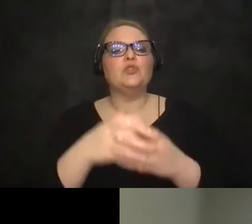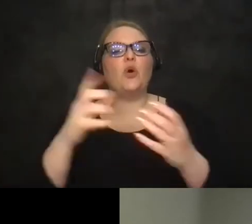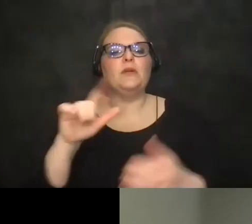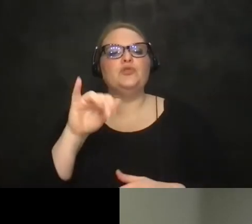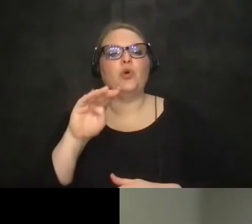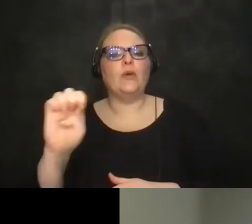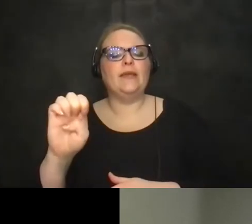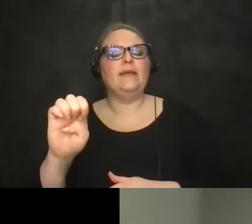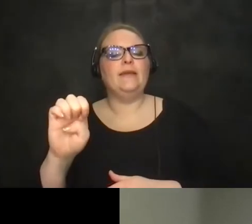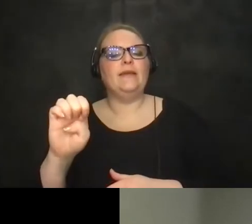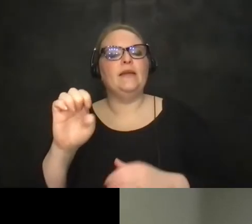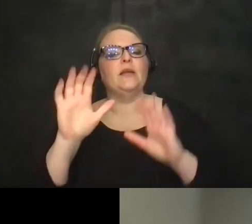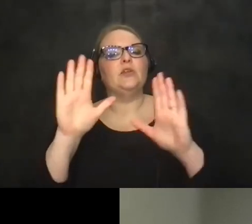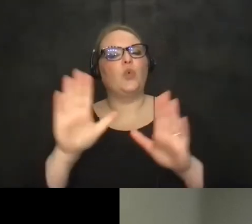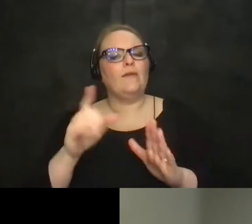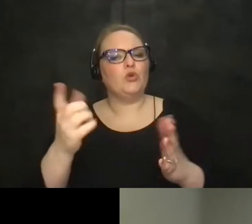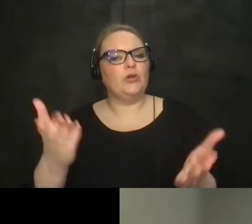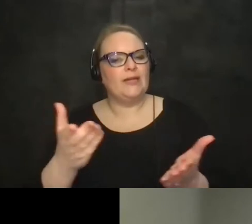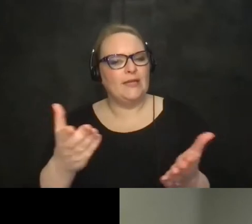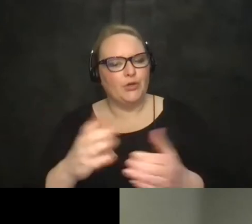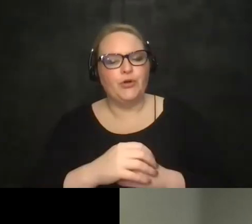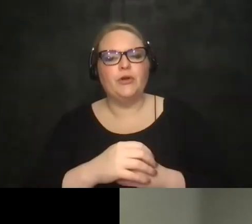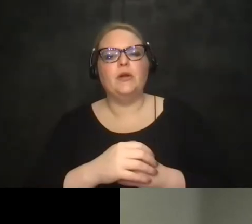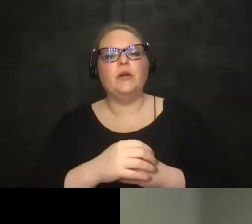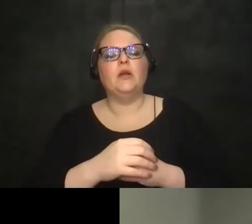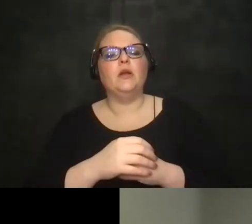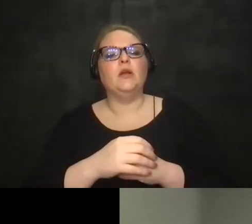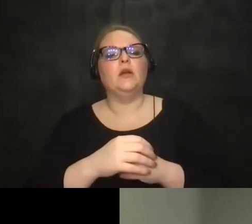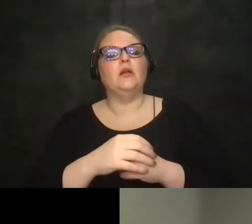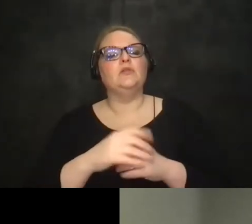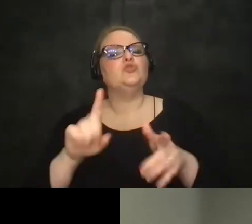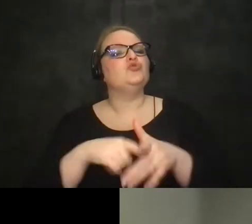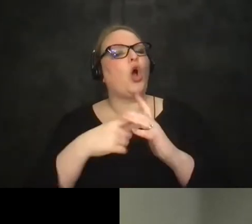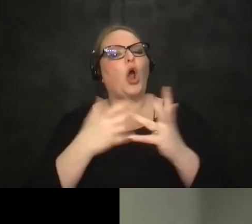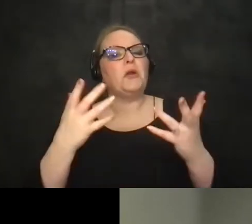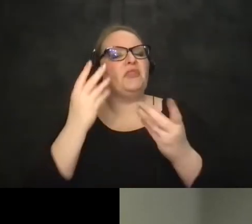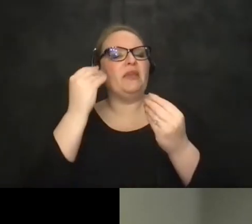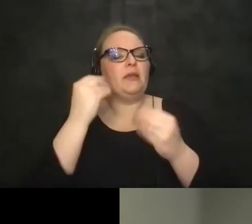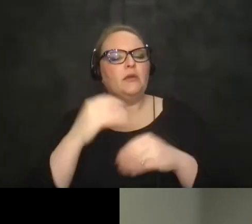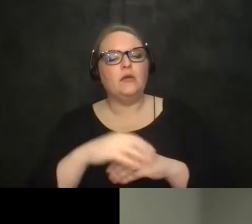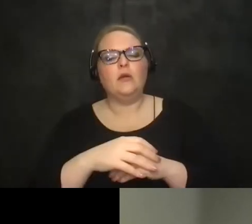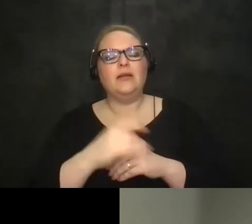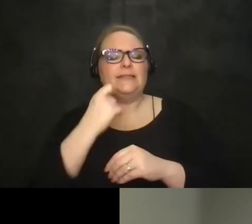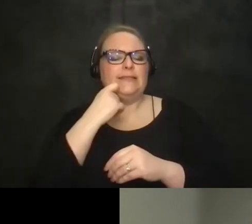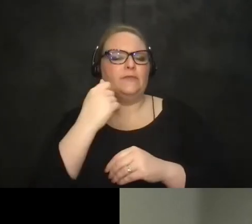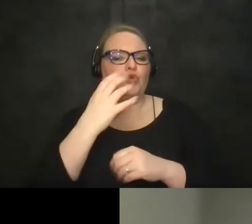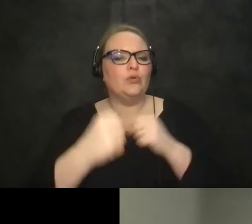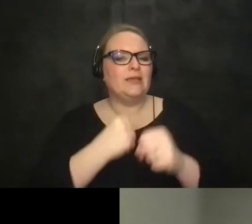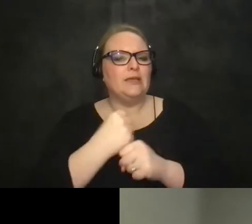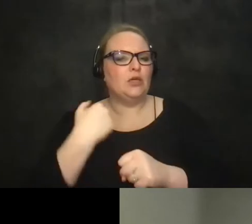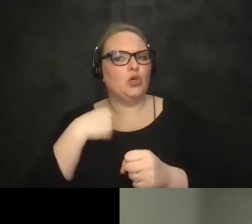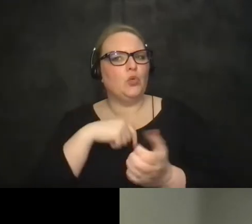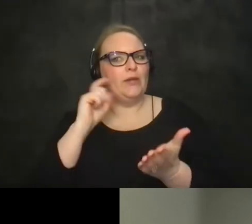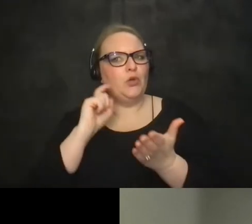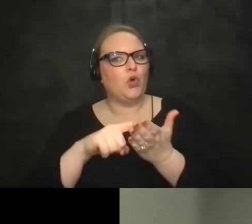it's great to have you all um let's let's just start by by thinking in the last few years we've seen this